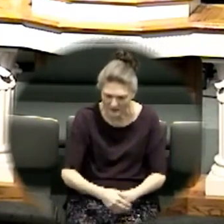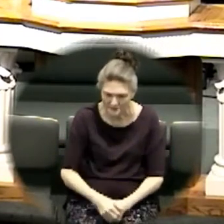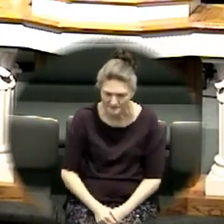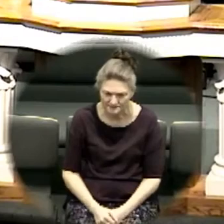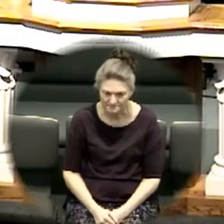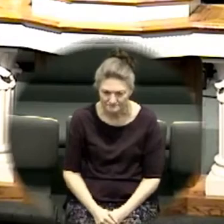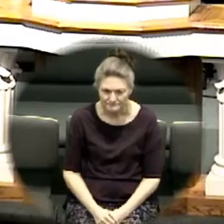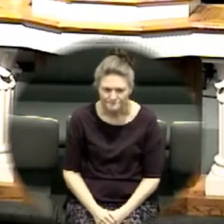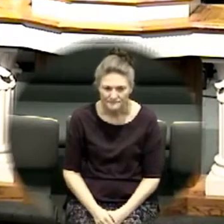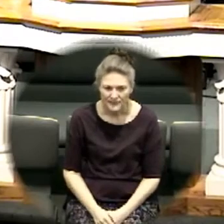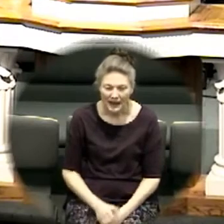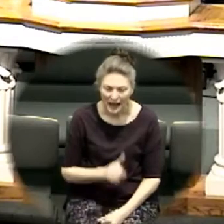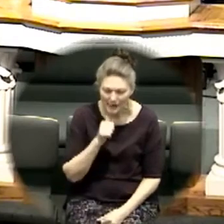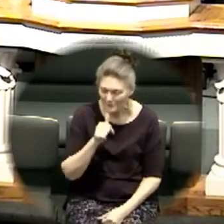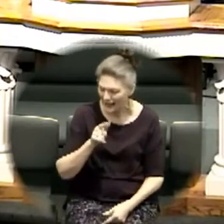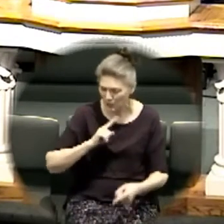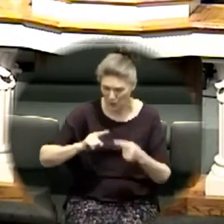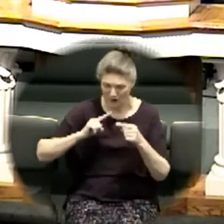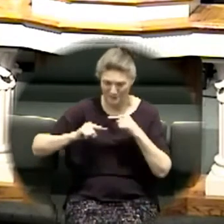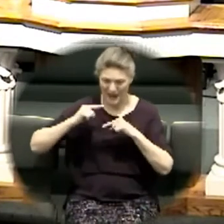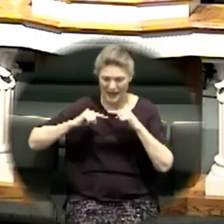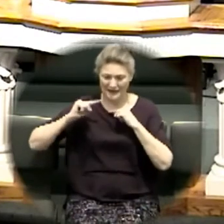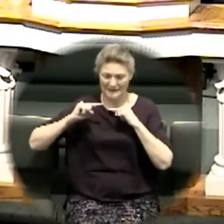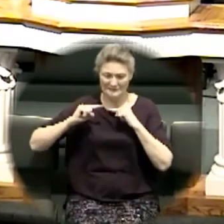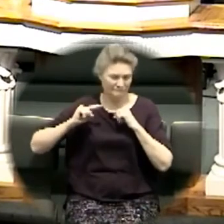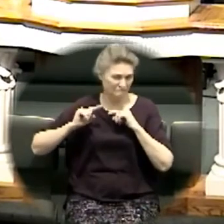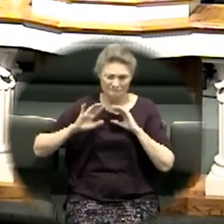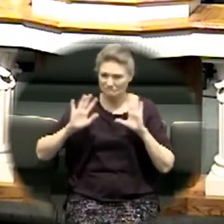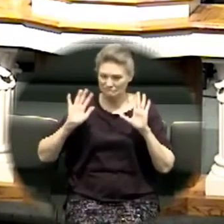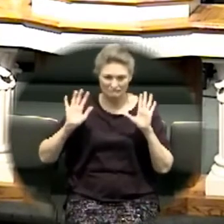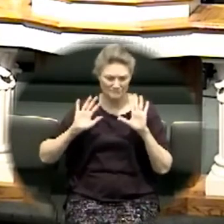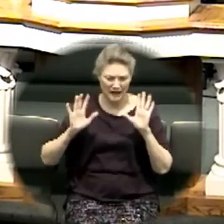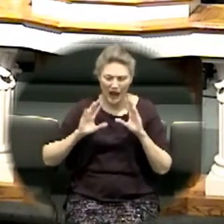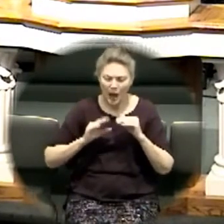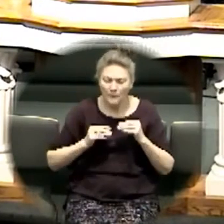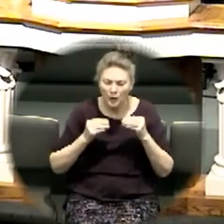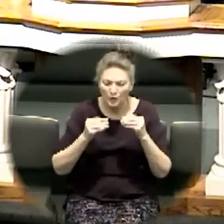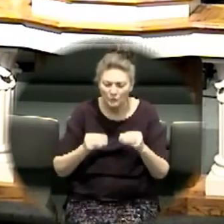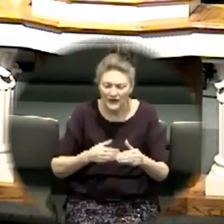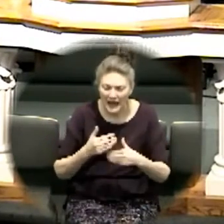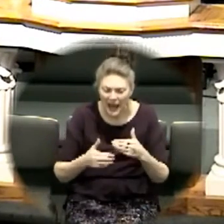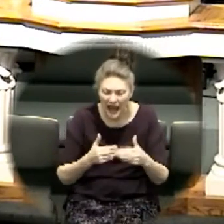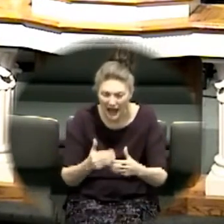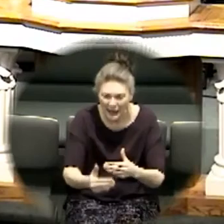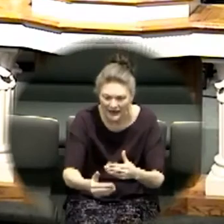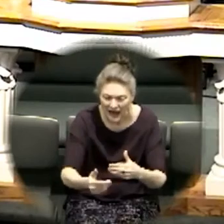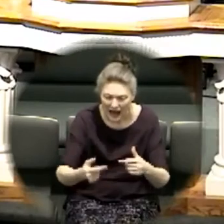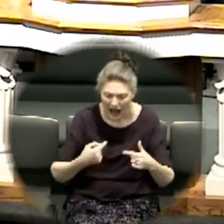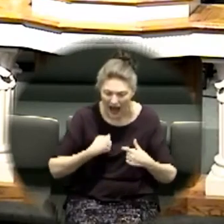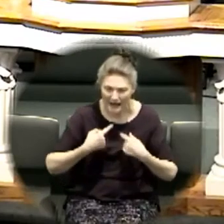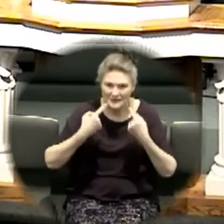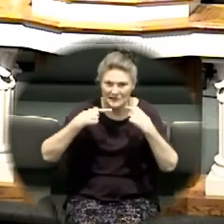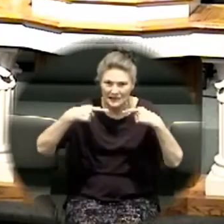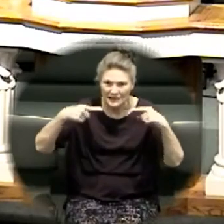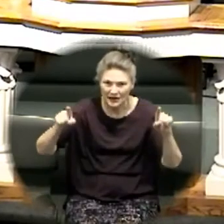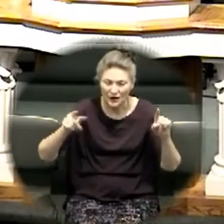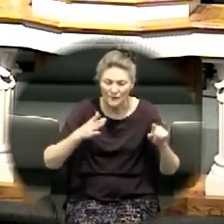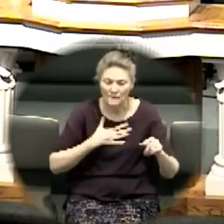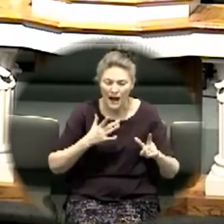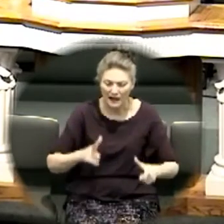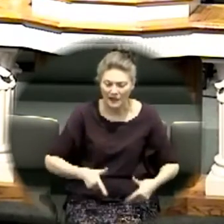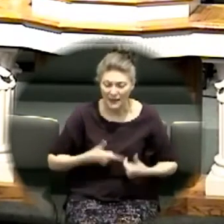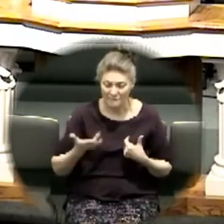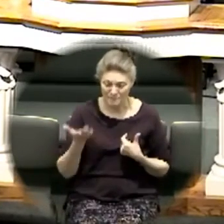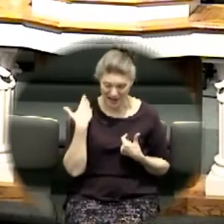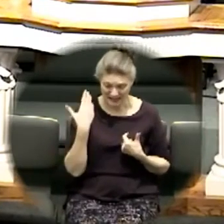I'm not going back moving ahead I'm here to declare to